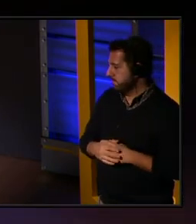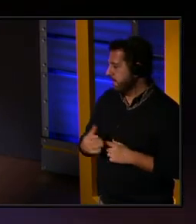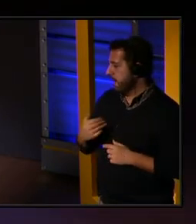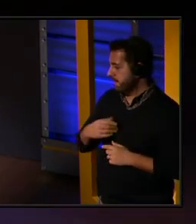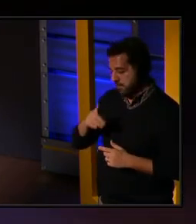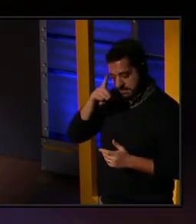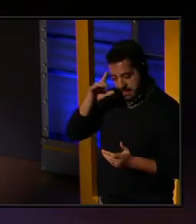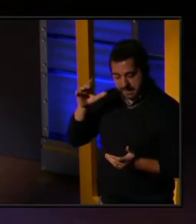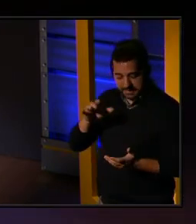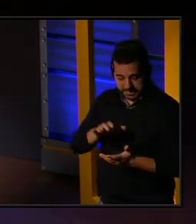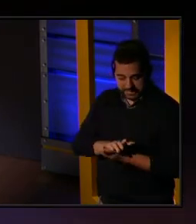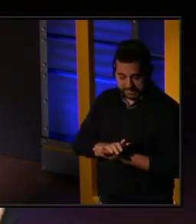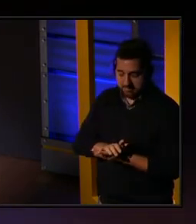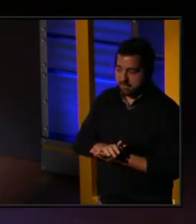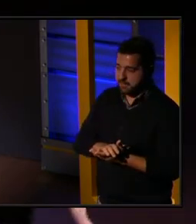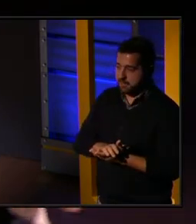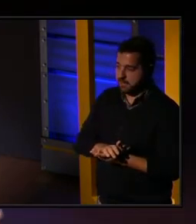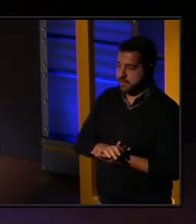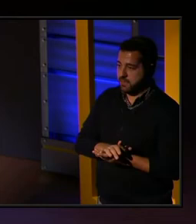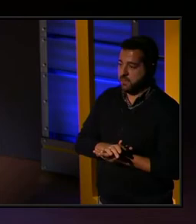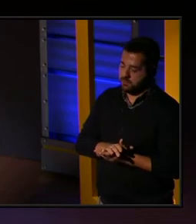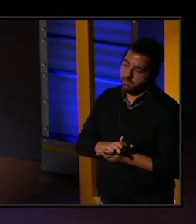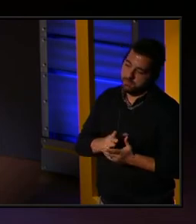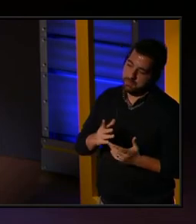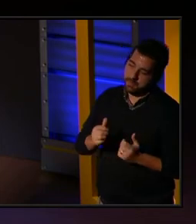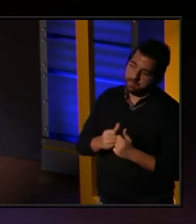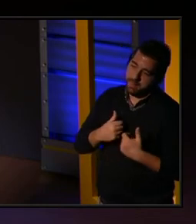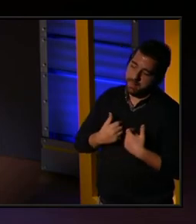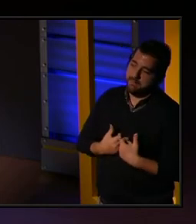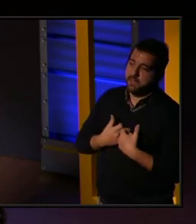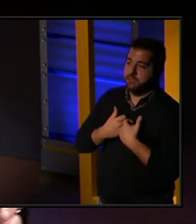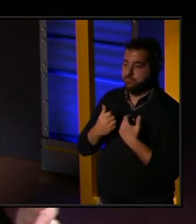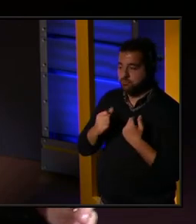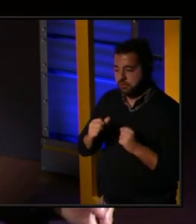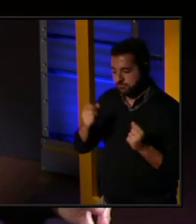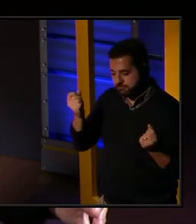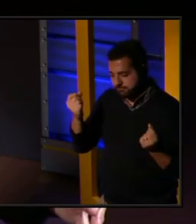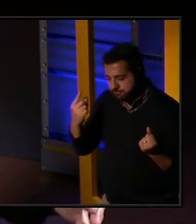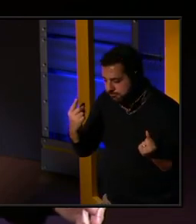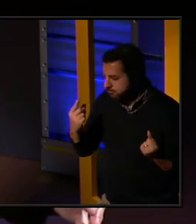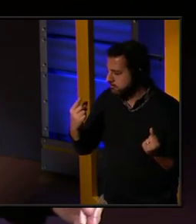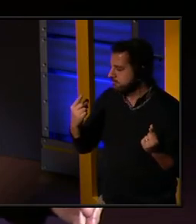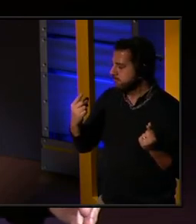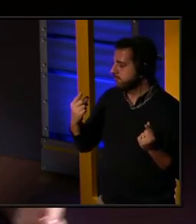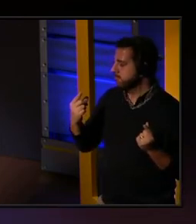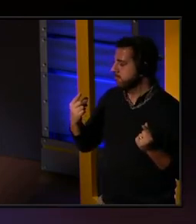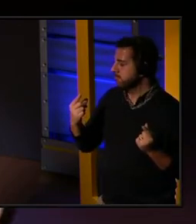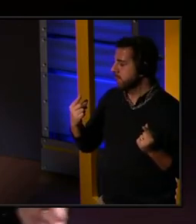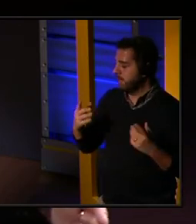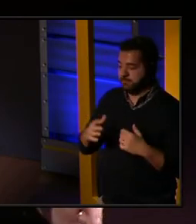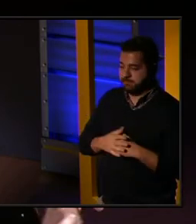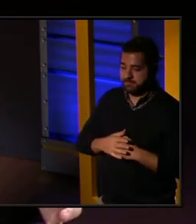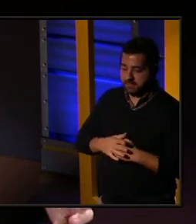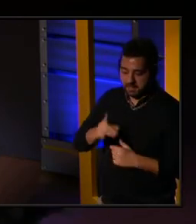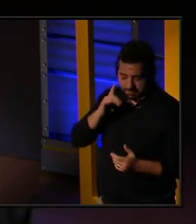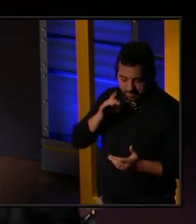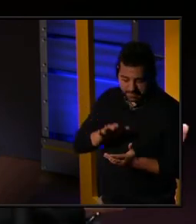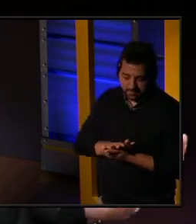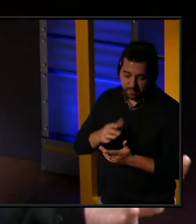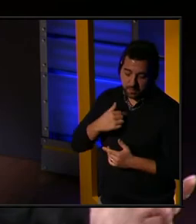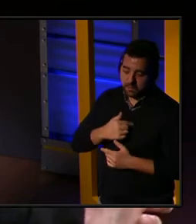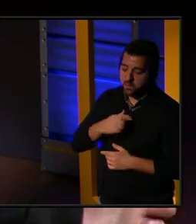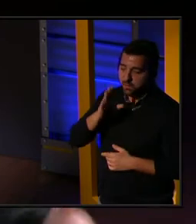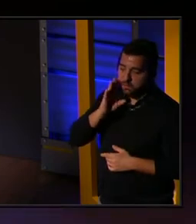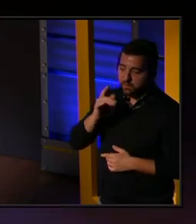belief in, so for my life that, you know, as we're trying to understand, so I believe we're remembering